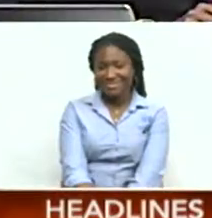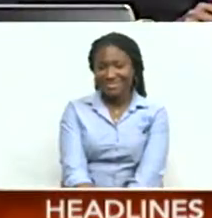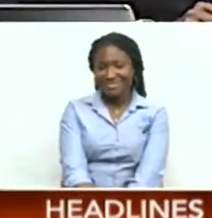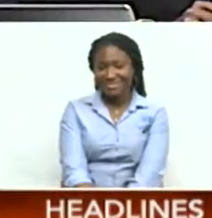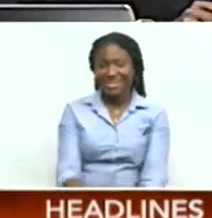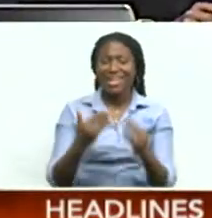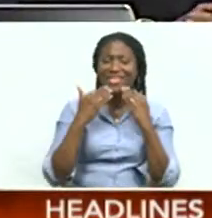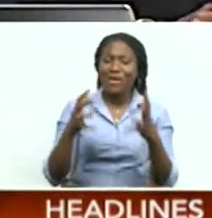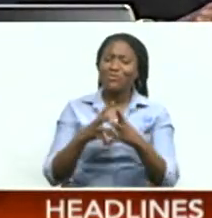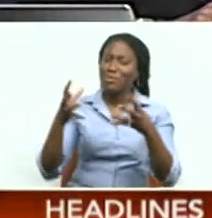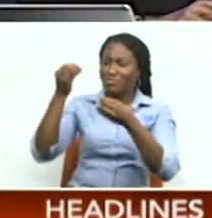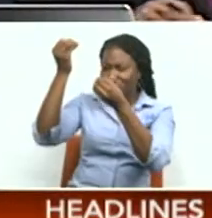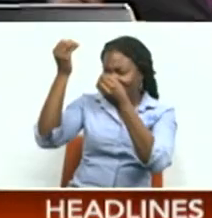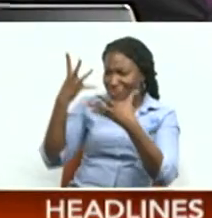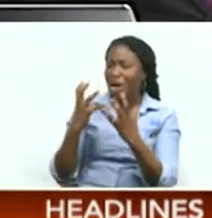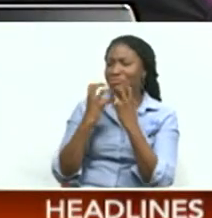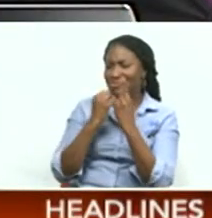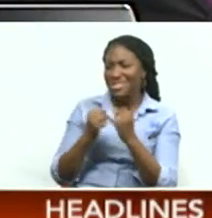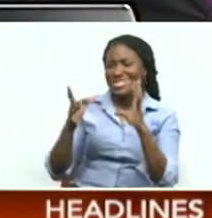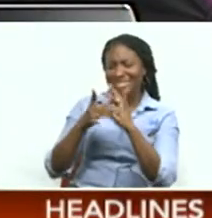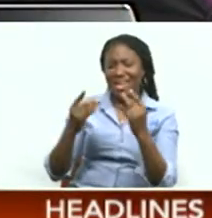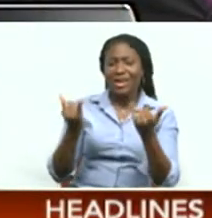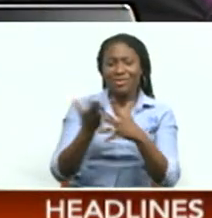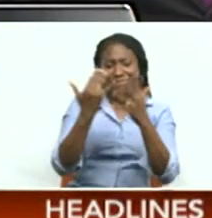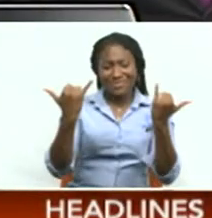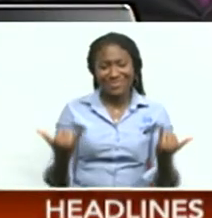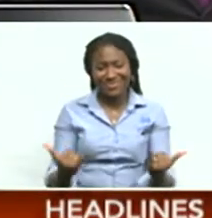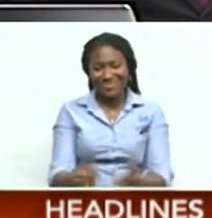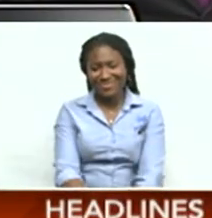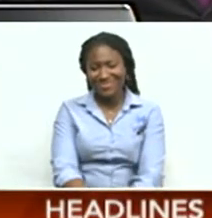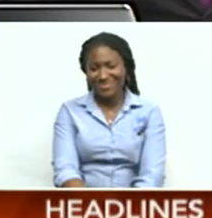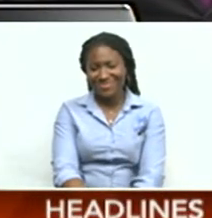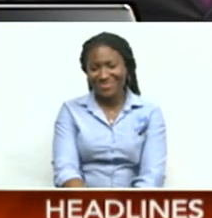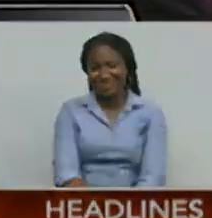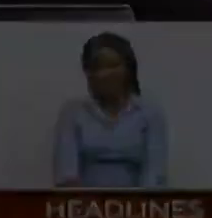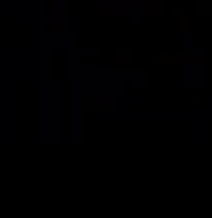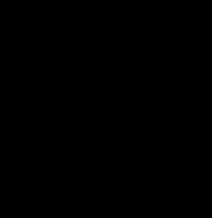Thank you so much, Chassie Appreciate it Let's have a break We'll be right back